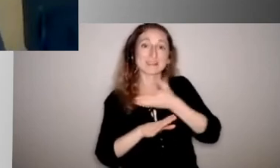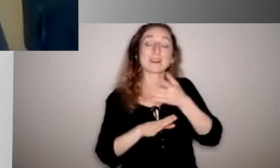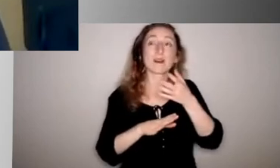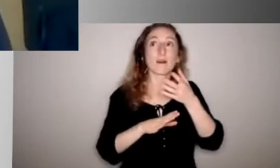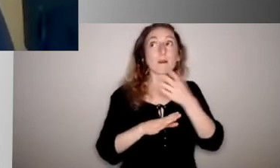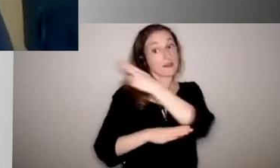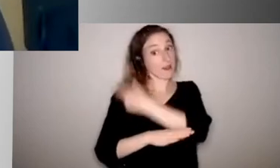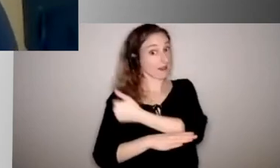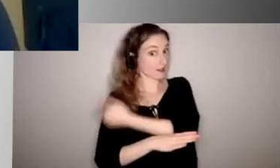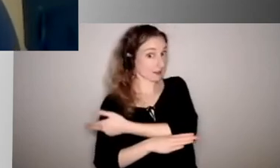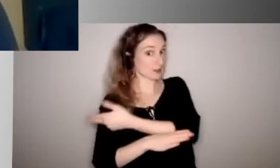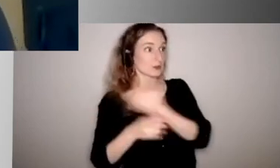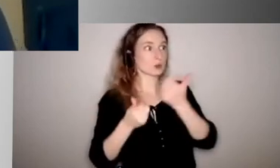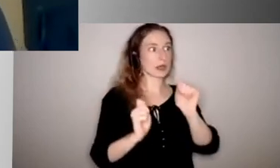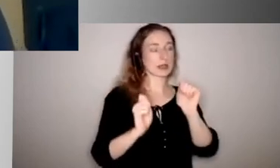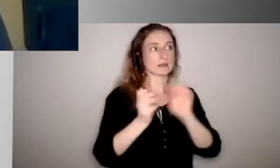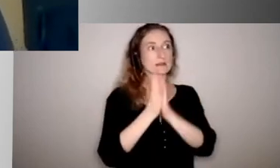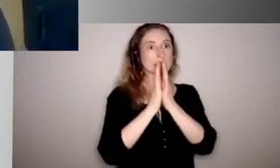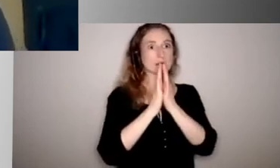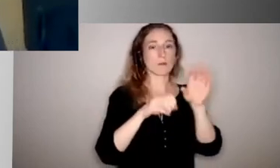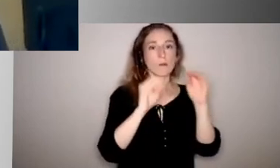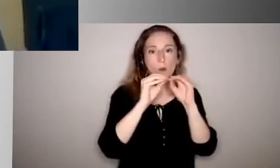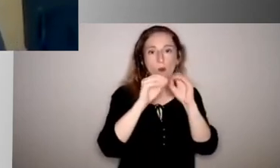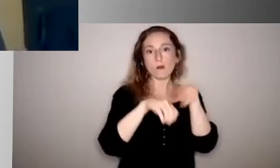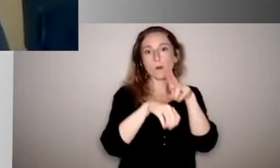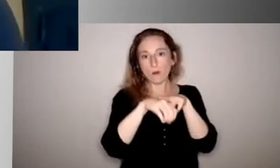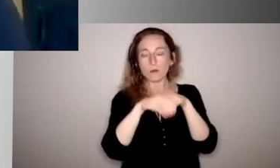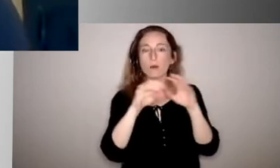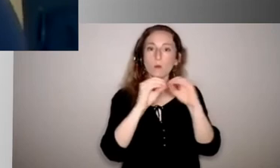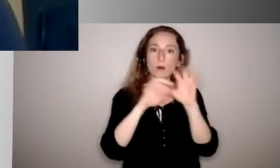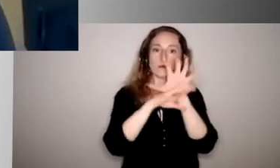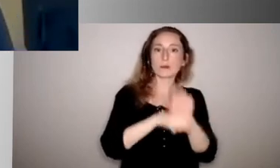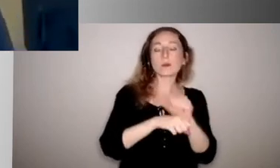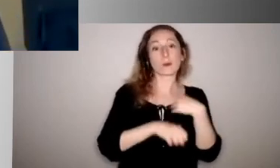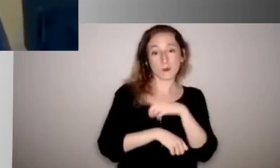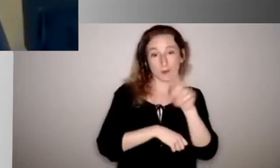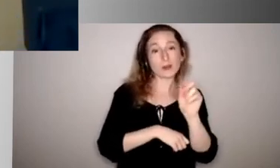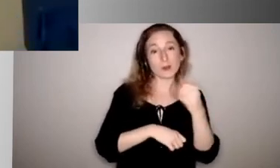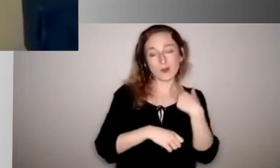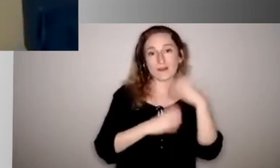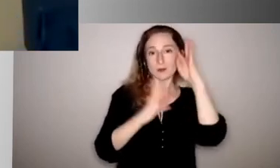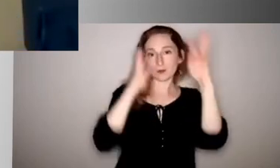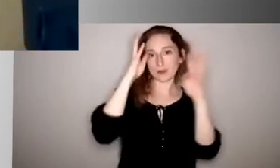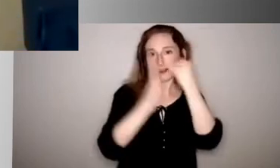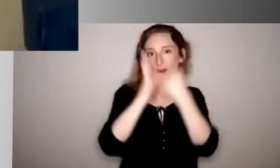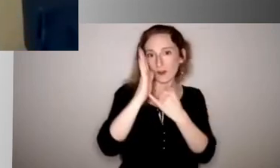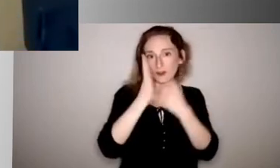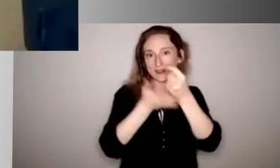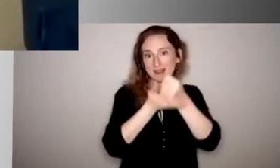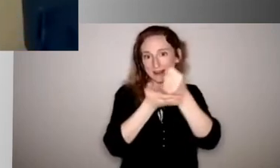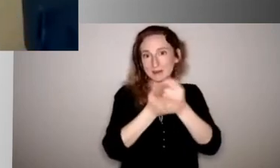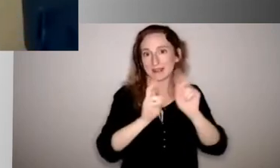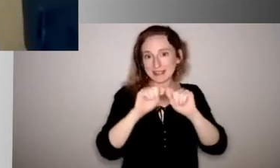things a little bit more normal, we have an amazing creative arts therapy team with like child life with art therapy,